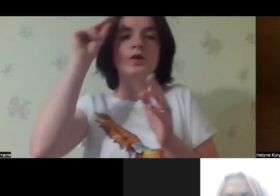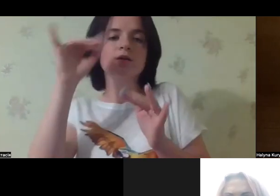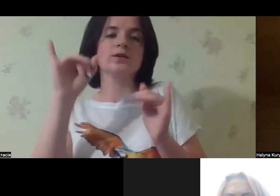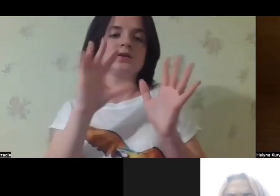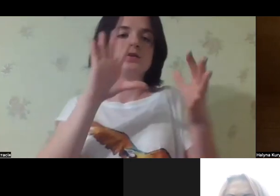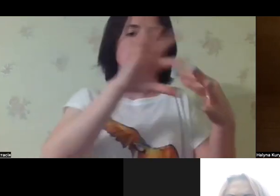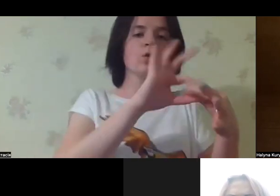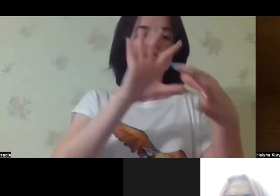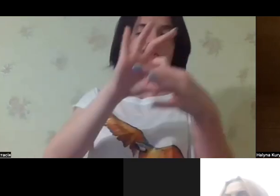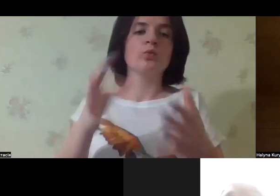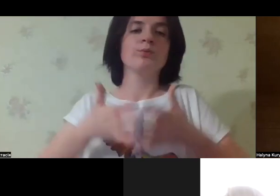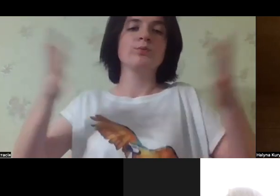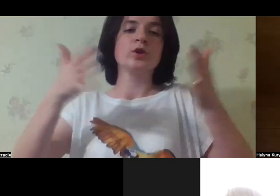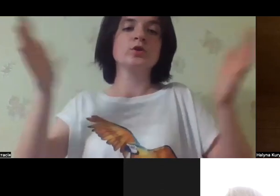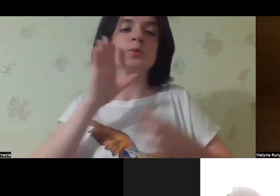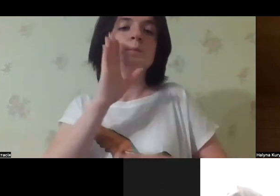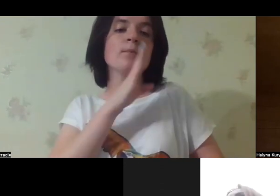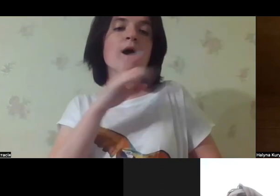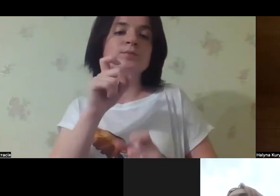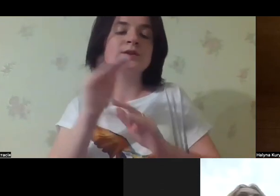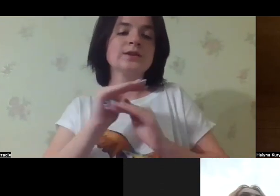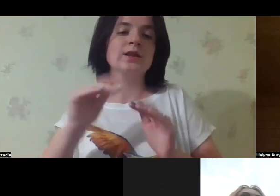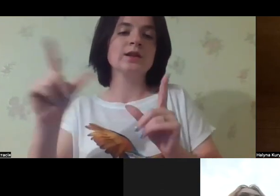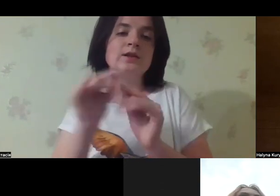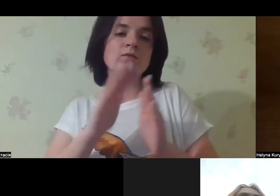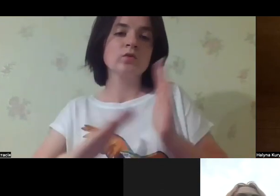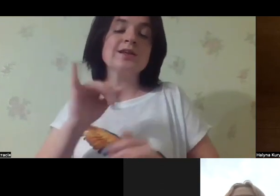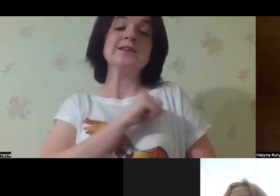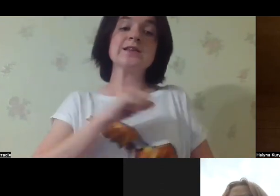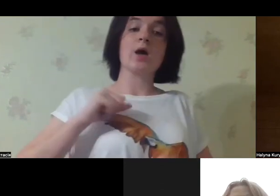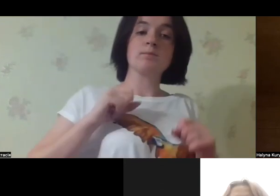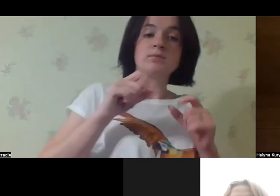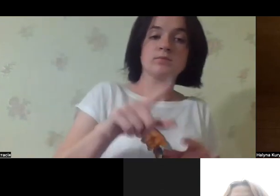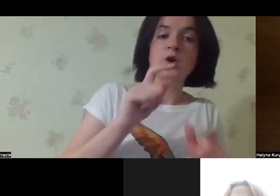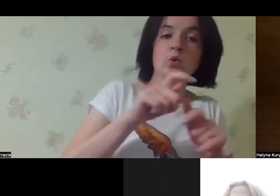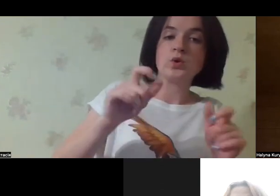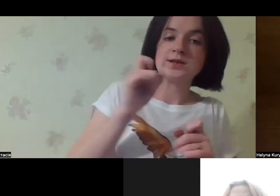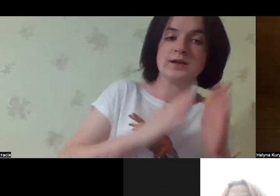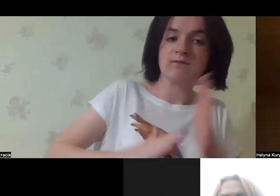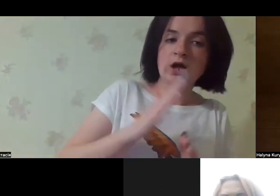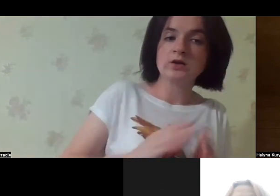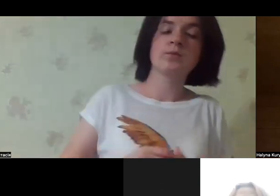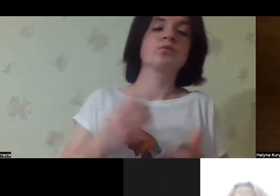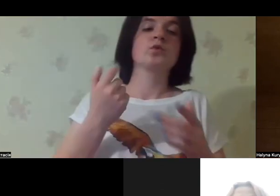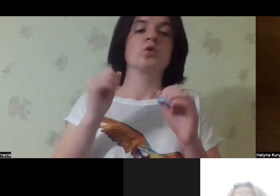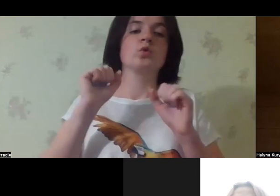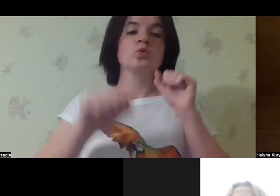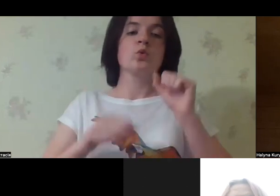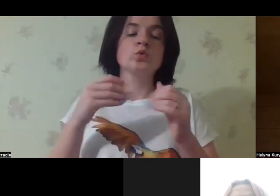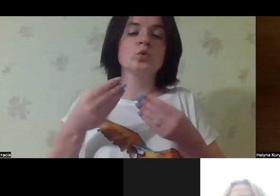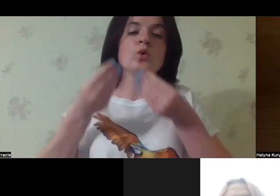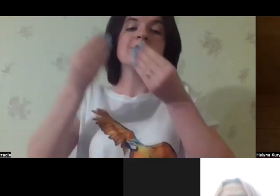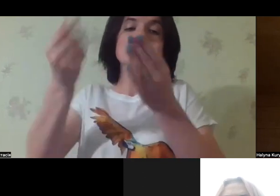disabilities. They are developing the trainings. They are engaging mothers, parents of children with disabilities. They are engaging